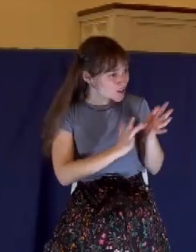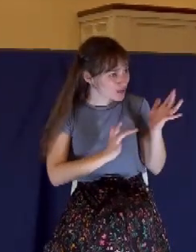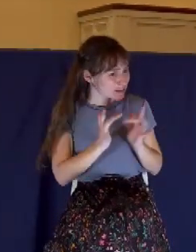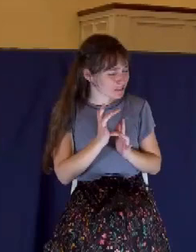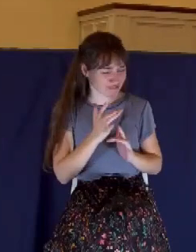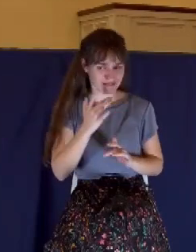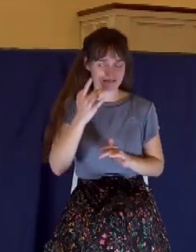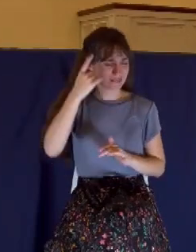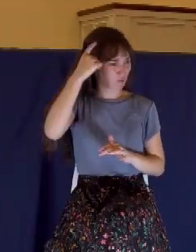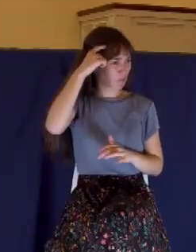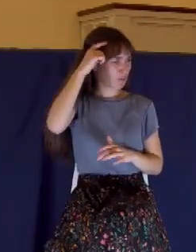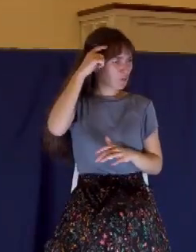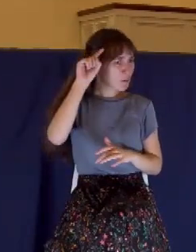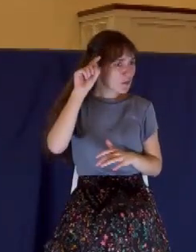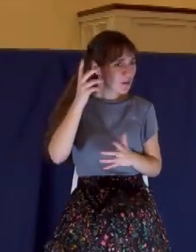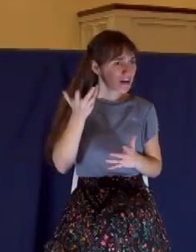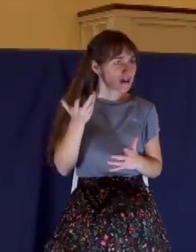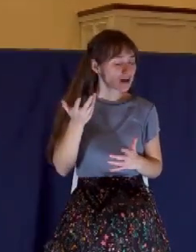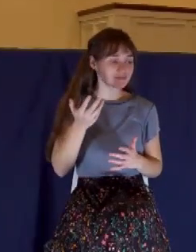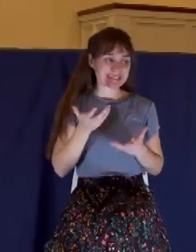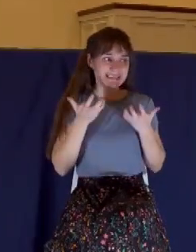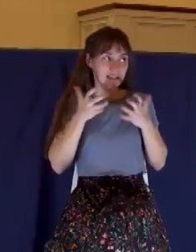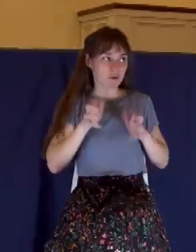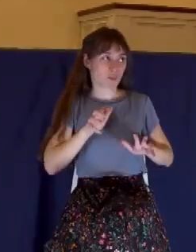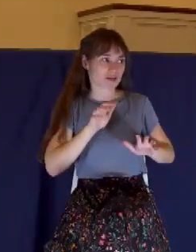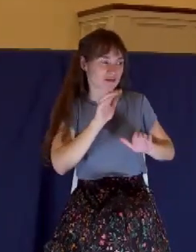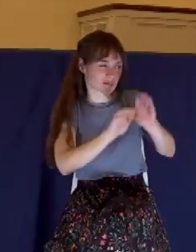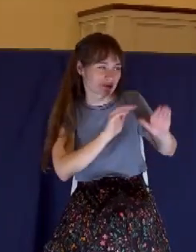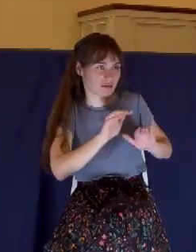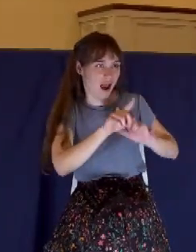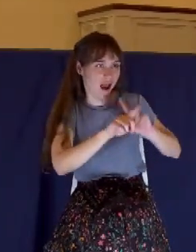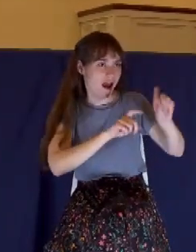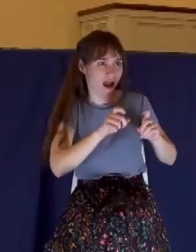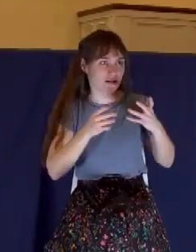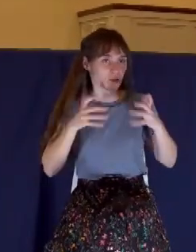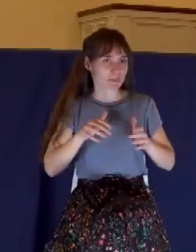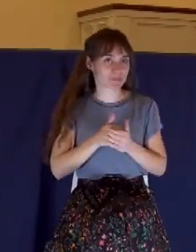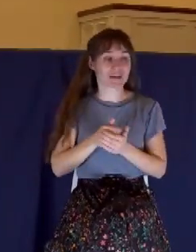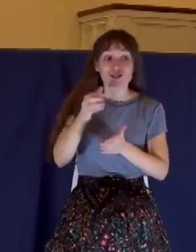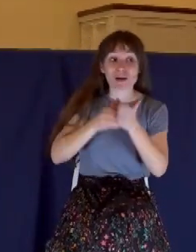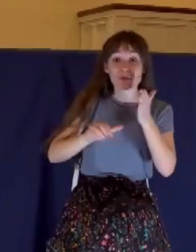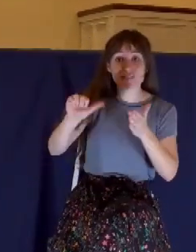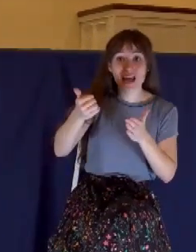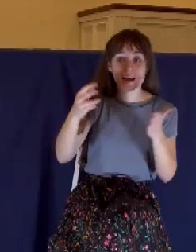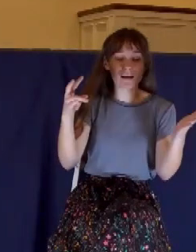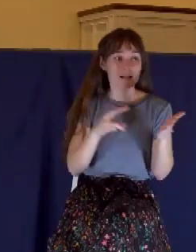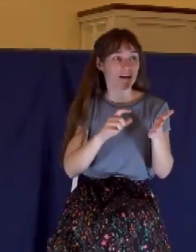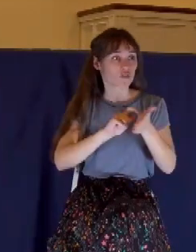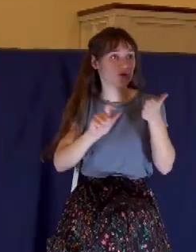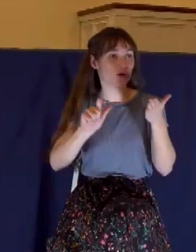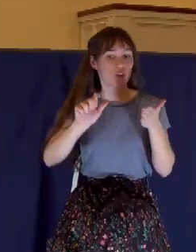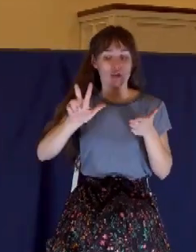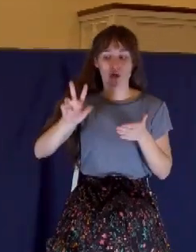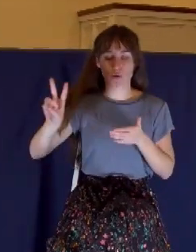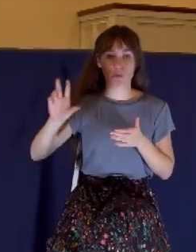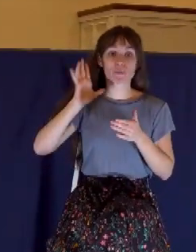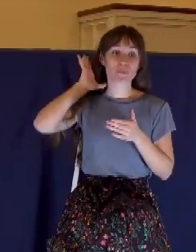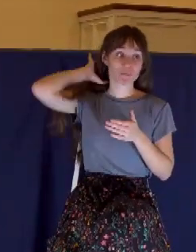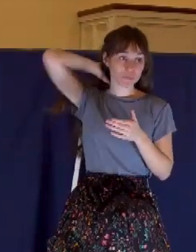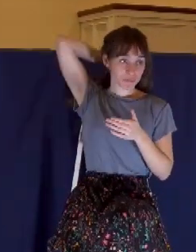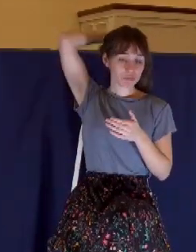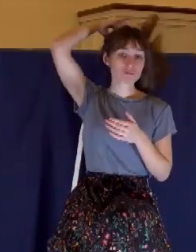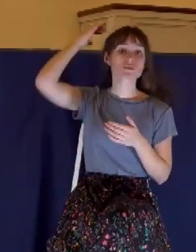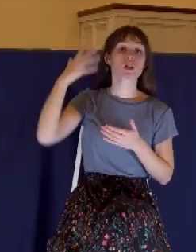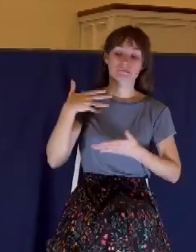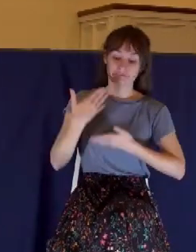is that? And they didn't want to ask Him. Look at chapter 10, look down at verse 32. And they were in their way going up to